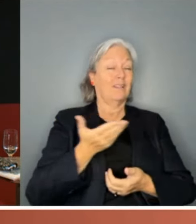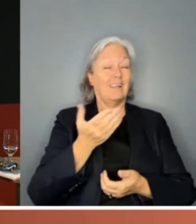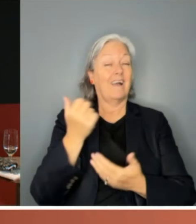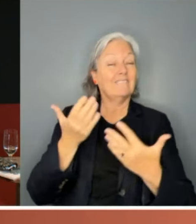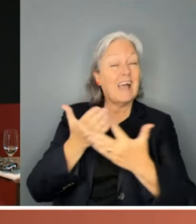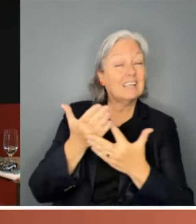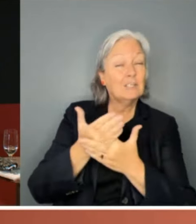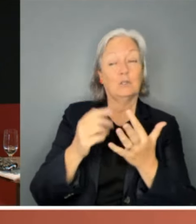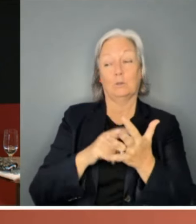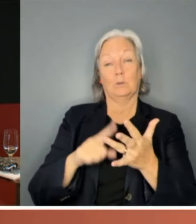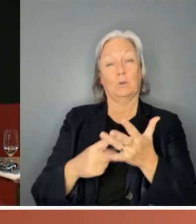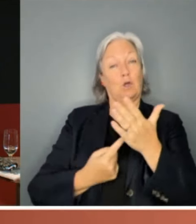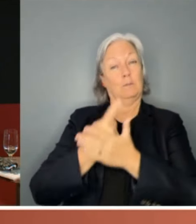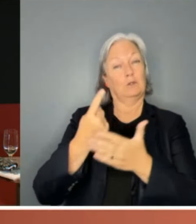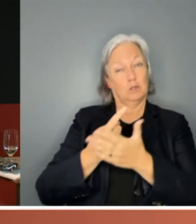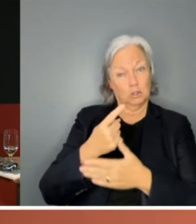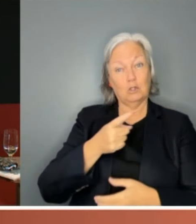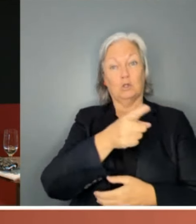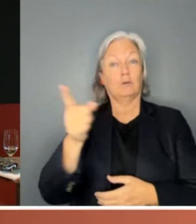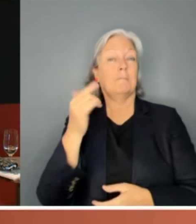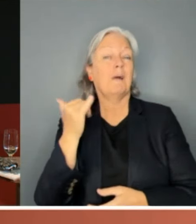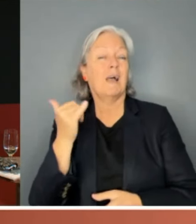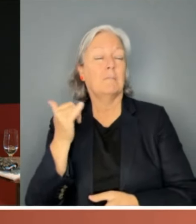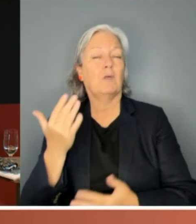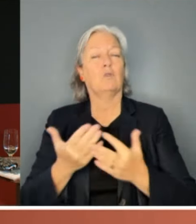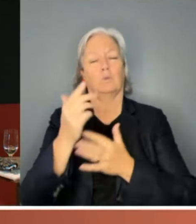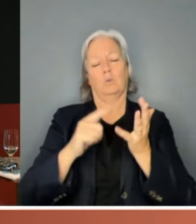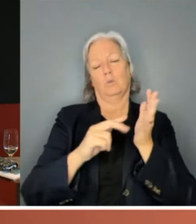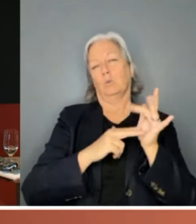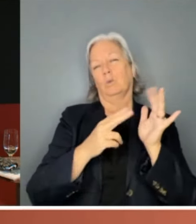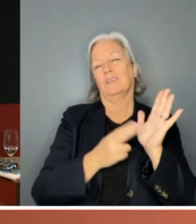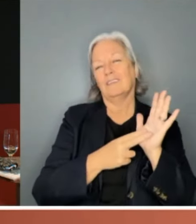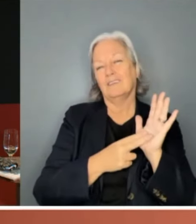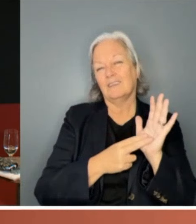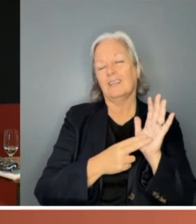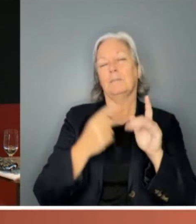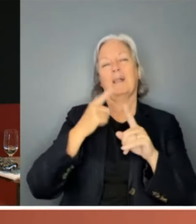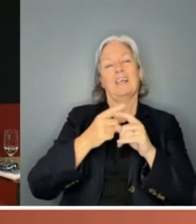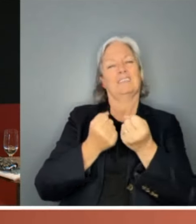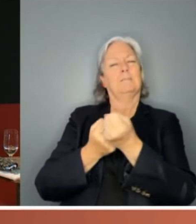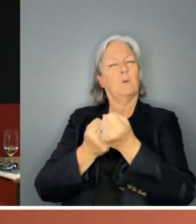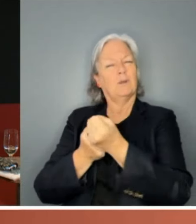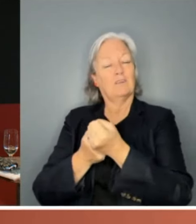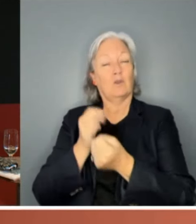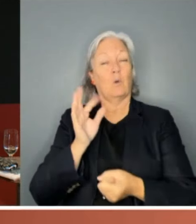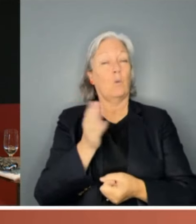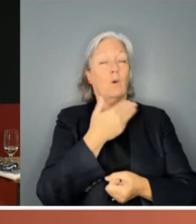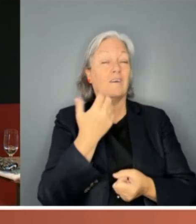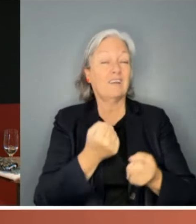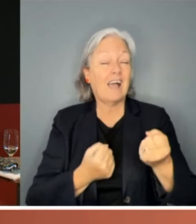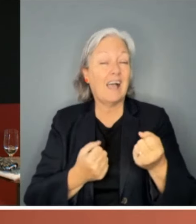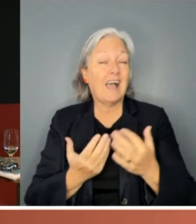of opportunities that you might have had through the union movement and that support. And not everyone gets access that others might